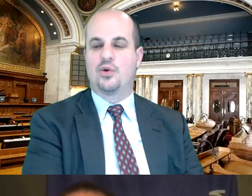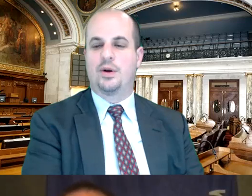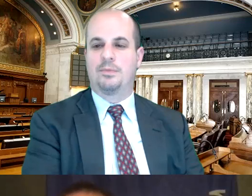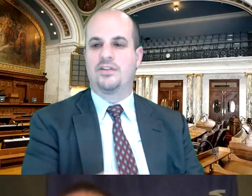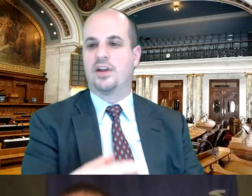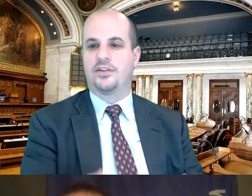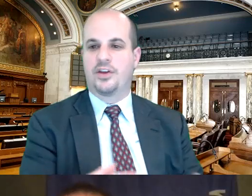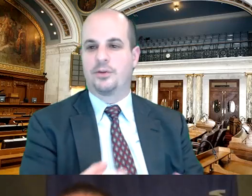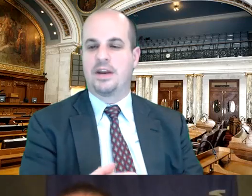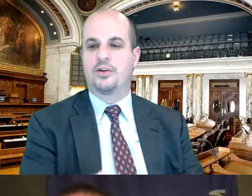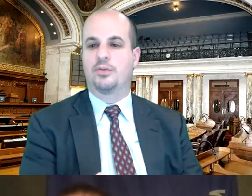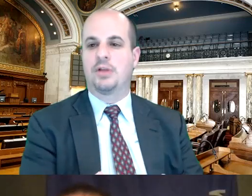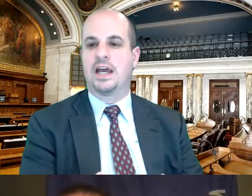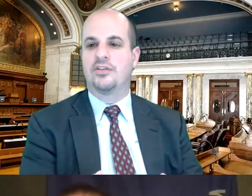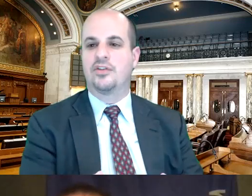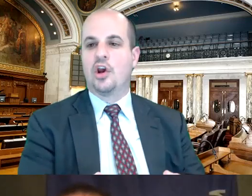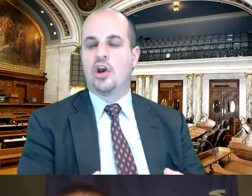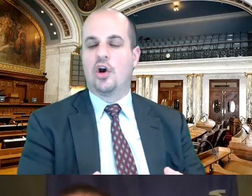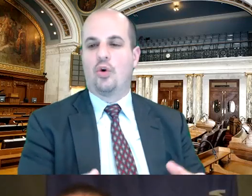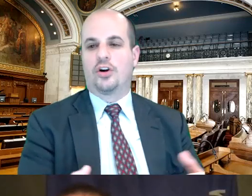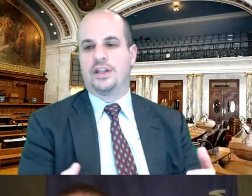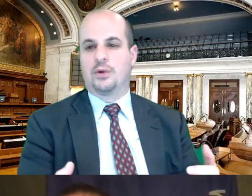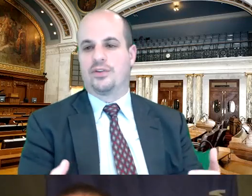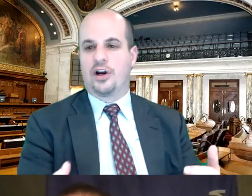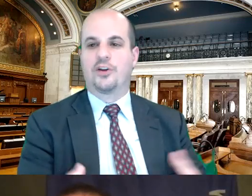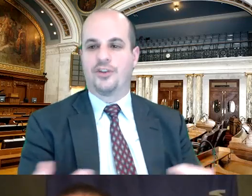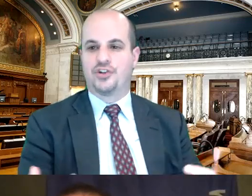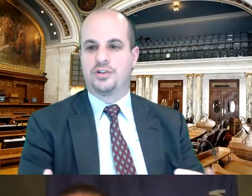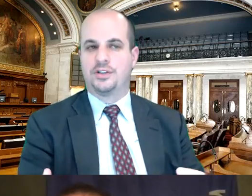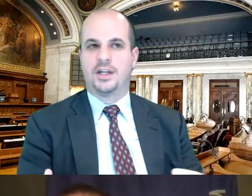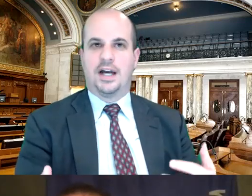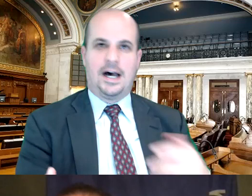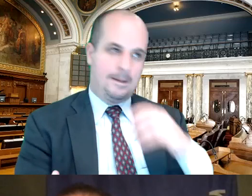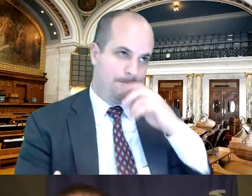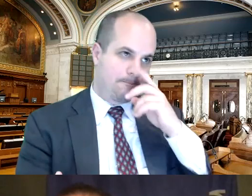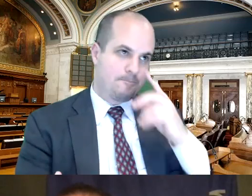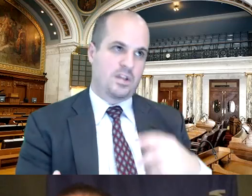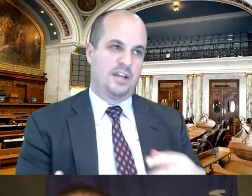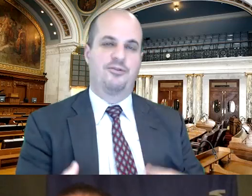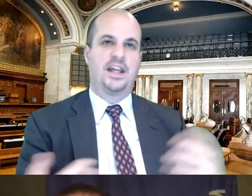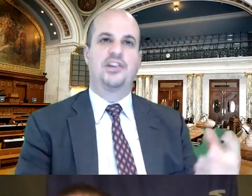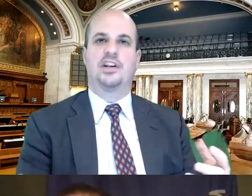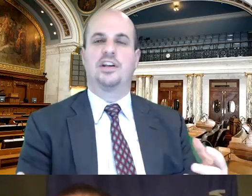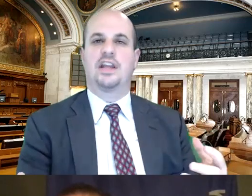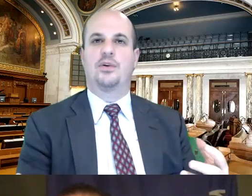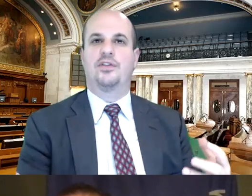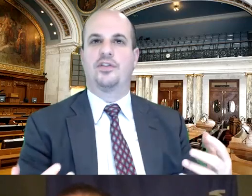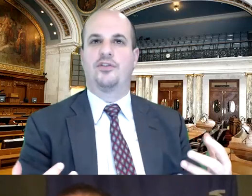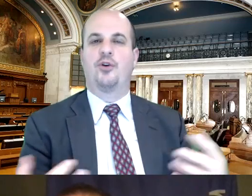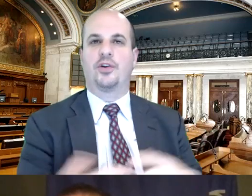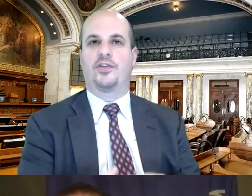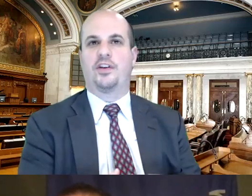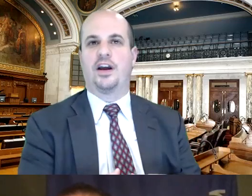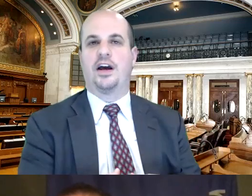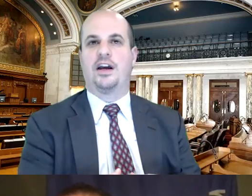ppe equipments and all this other medical supplies were there was an artificial um inflation that was